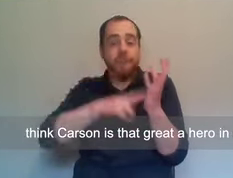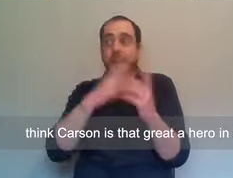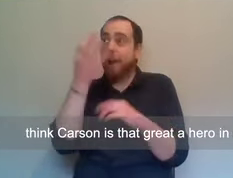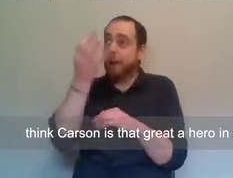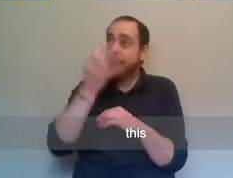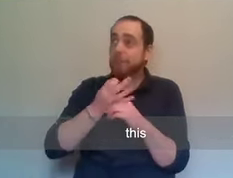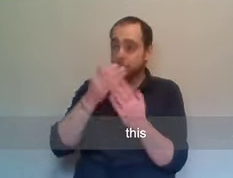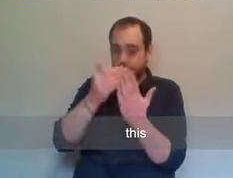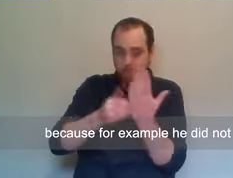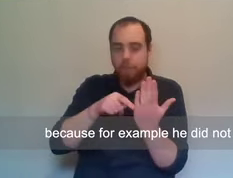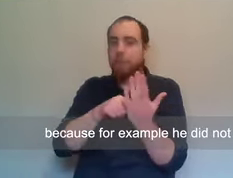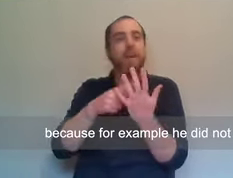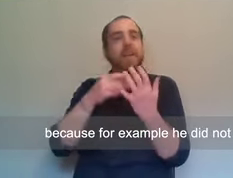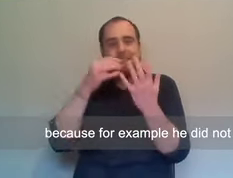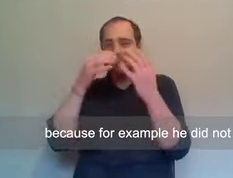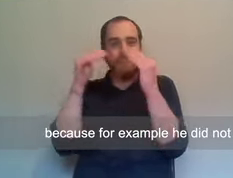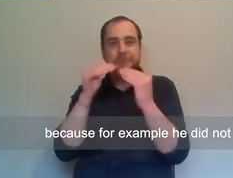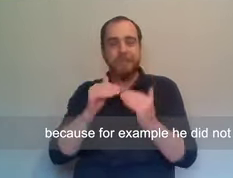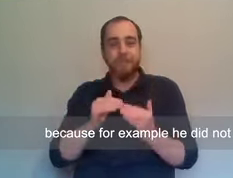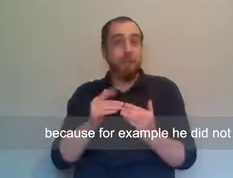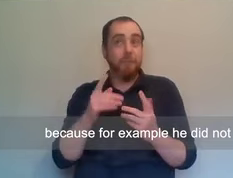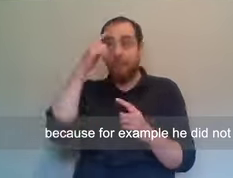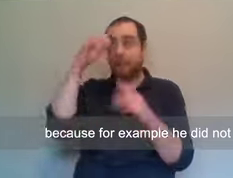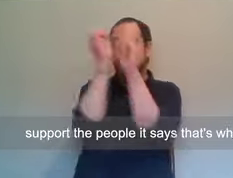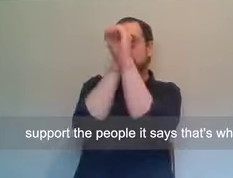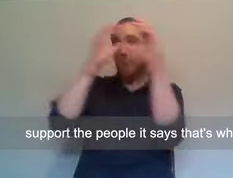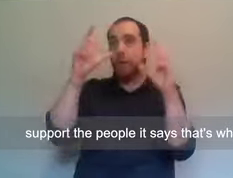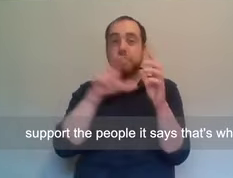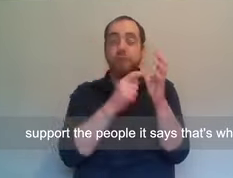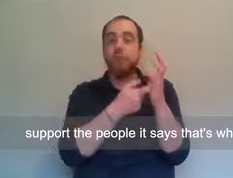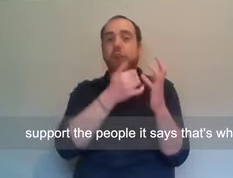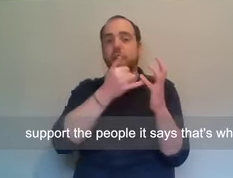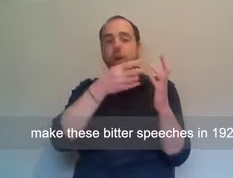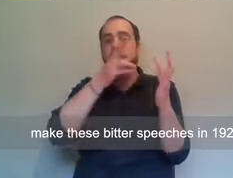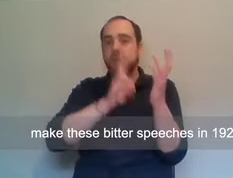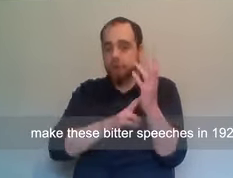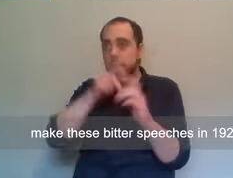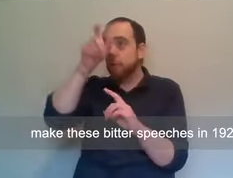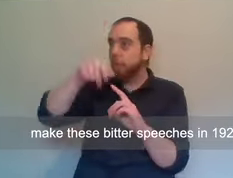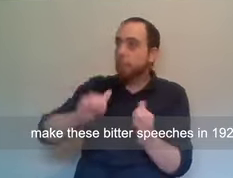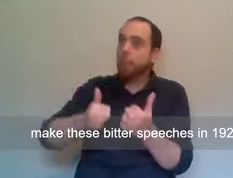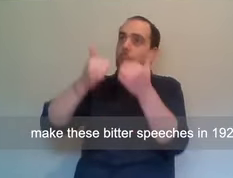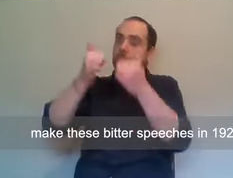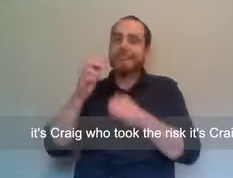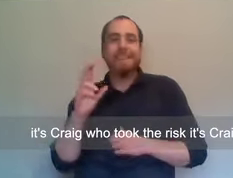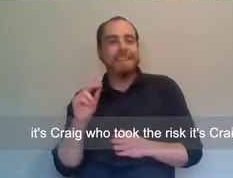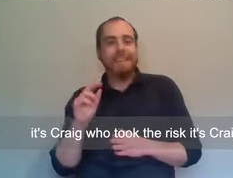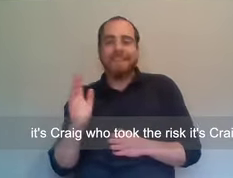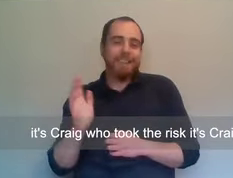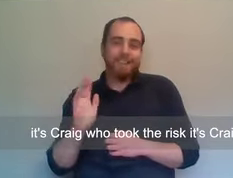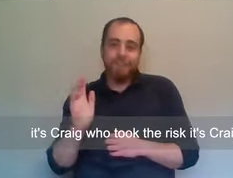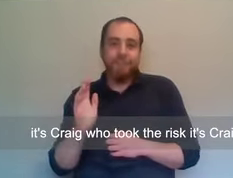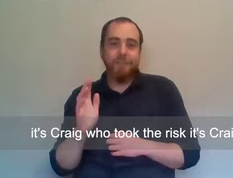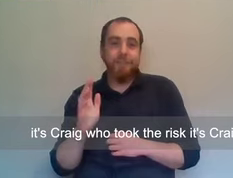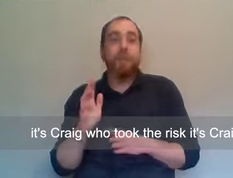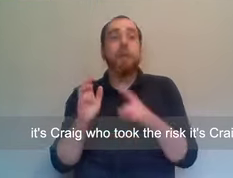great a hero in all this, because, for example, he did not support the people. That's why he makes these bitter speeches in 1922. It's Craig